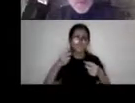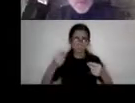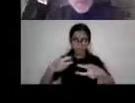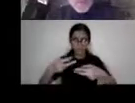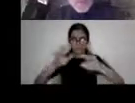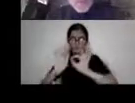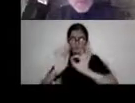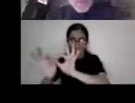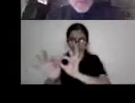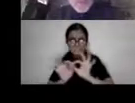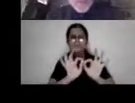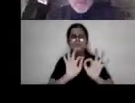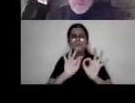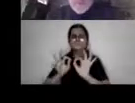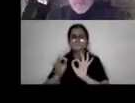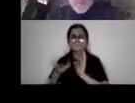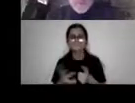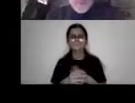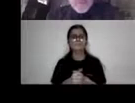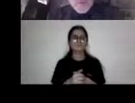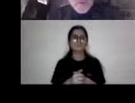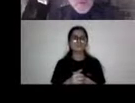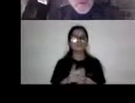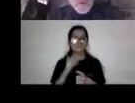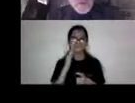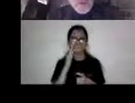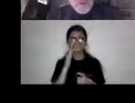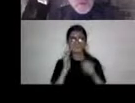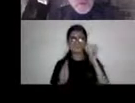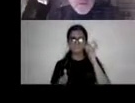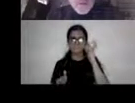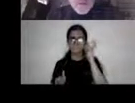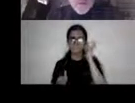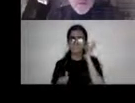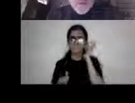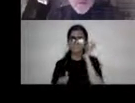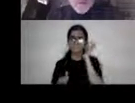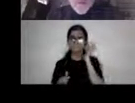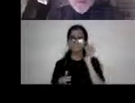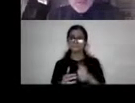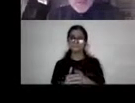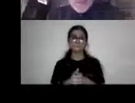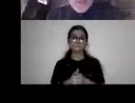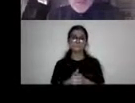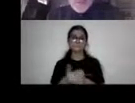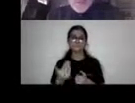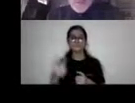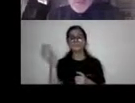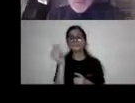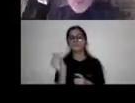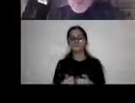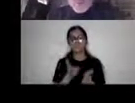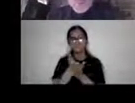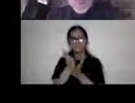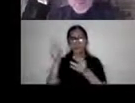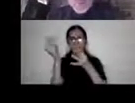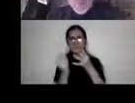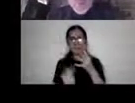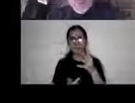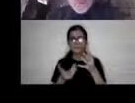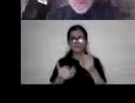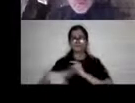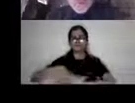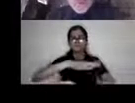Um, let's see. I'm just, uh, there are negative consequences resulting from social distancing